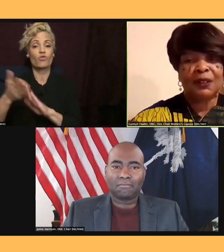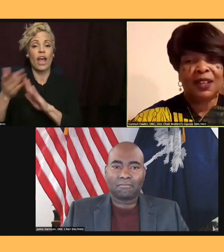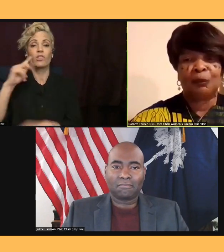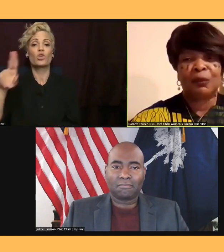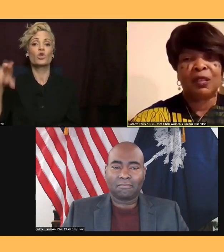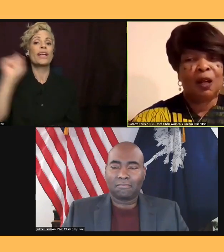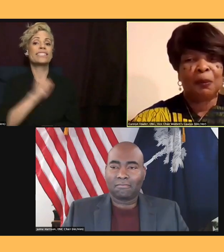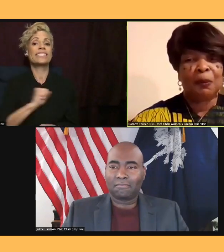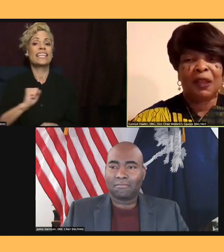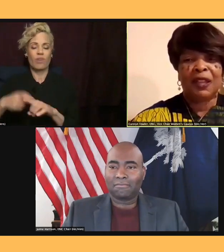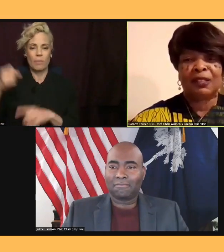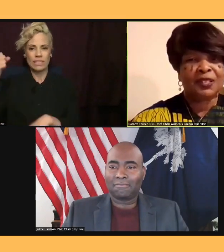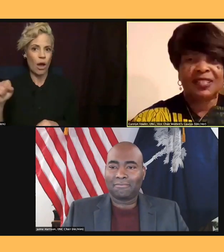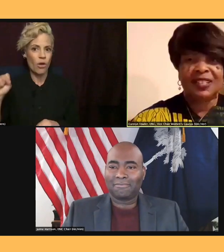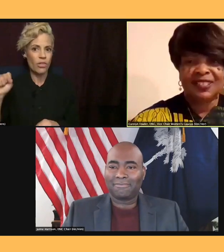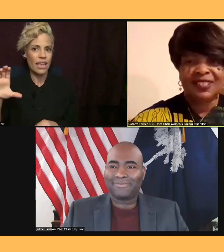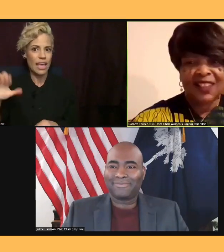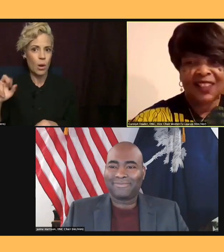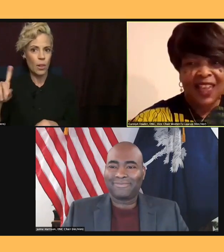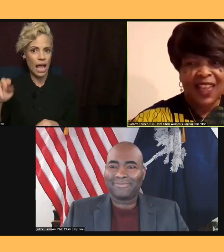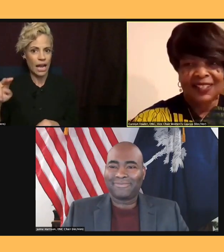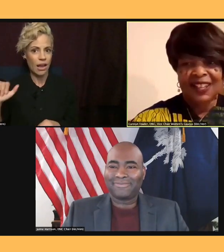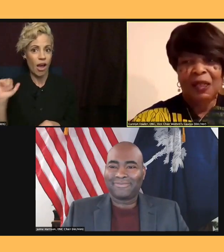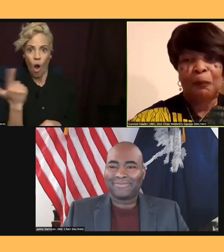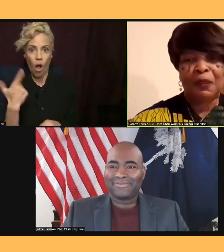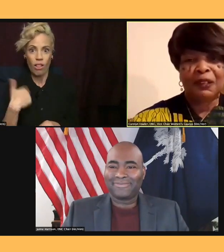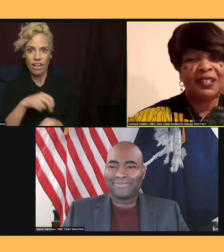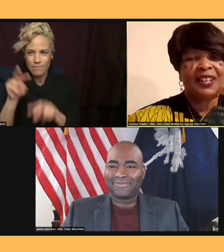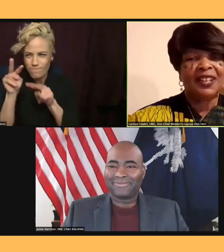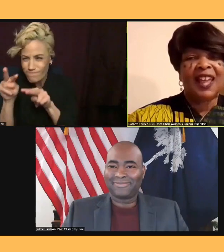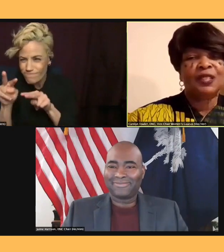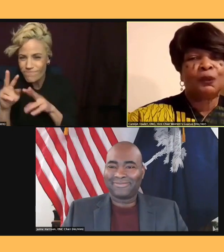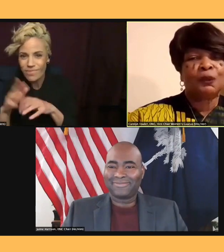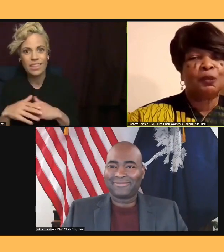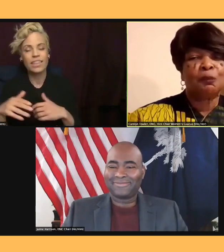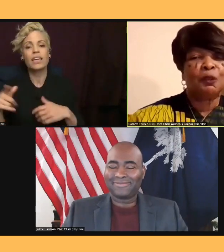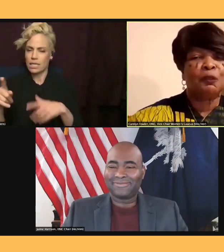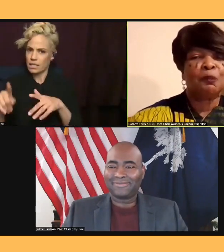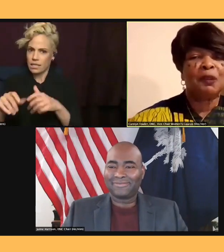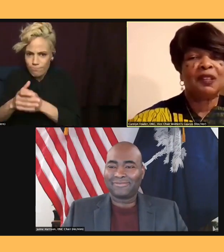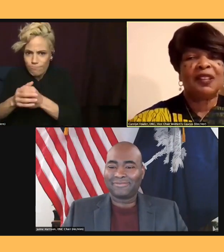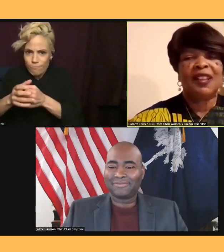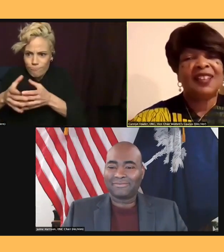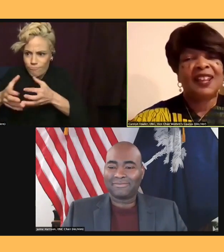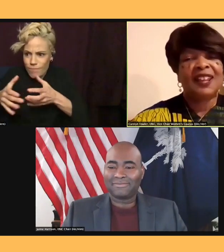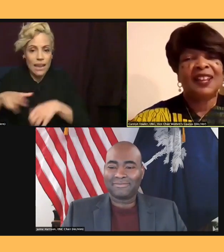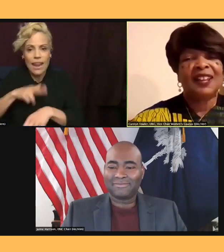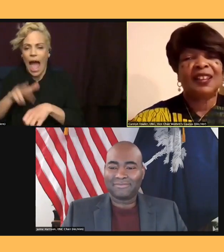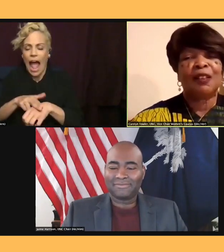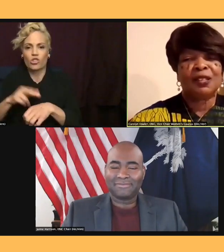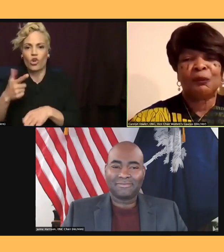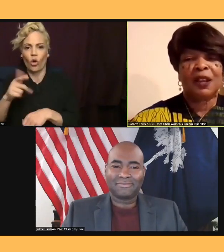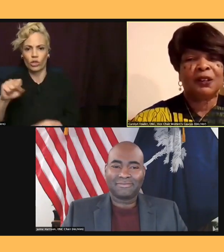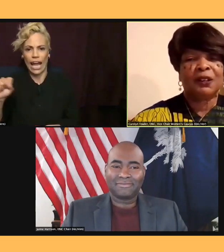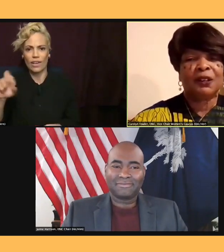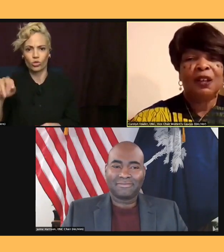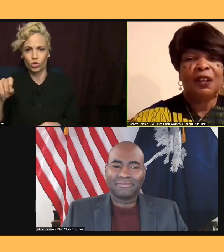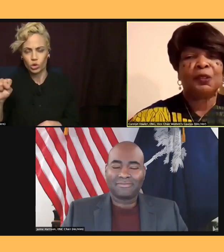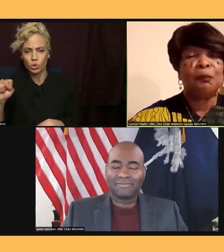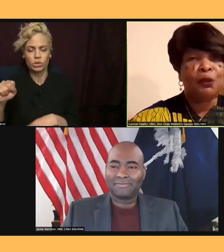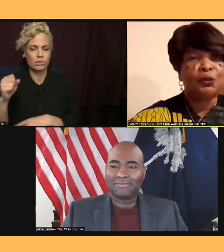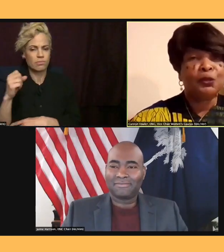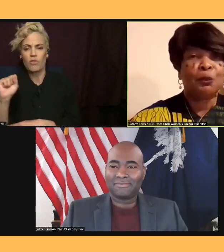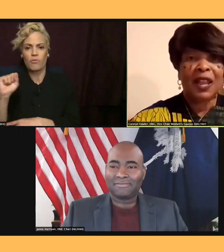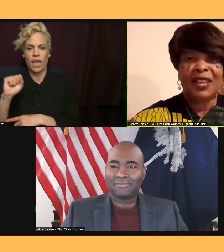close attention to that, building a national grassroots movement and setting a fundraising record for the most raised by